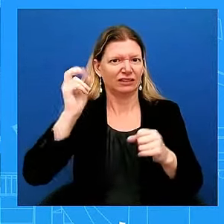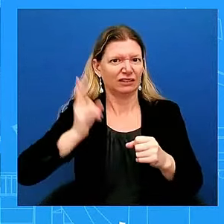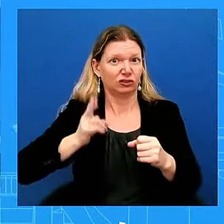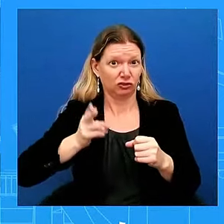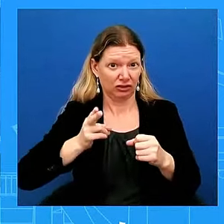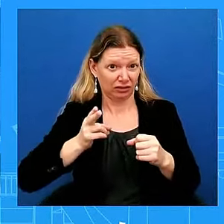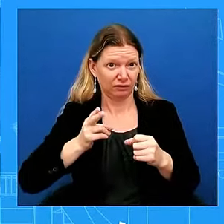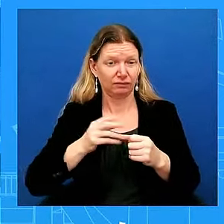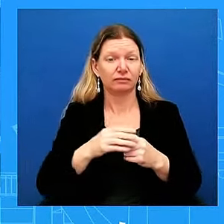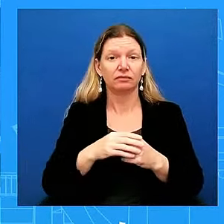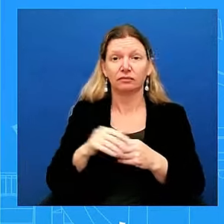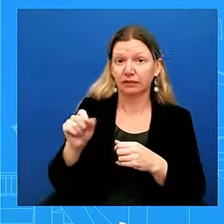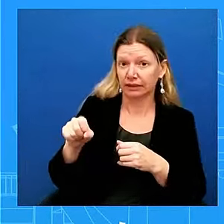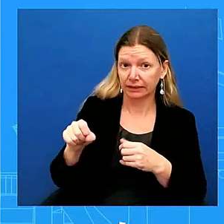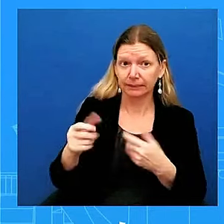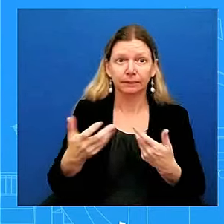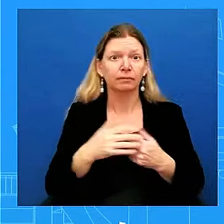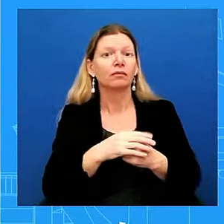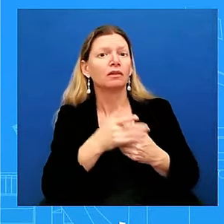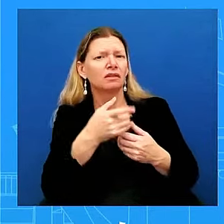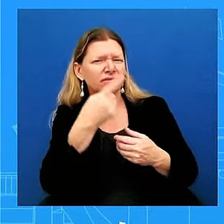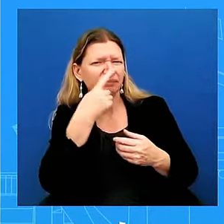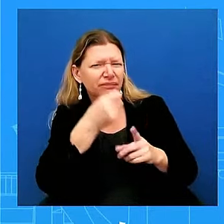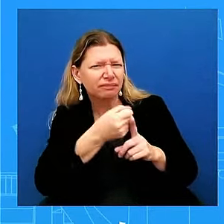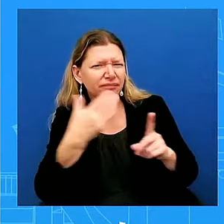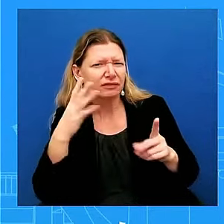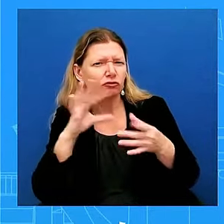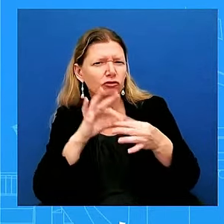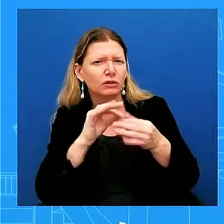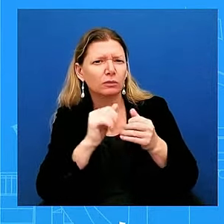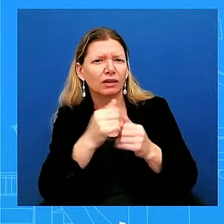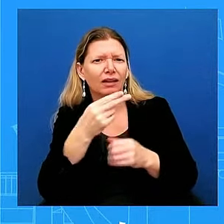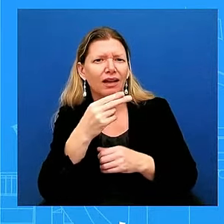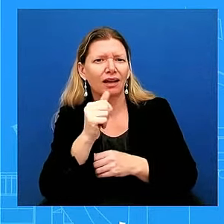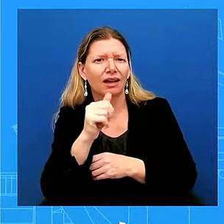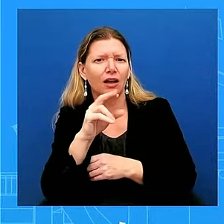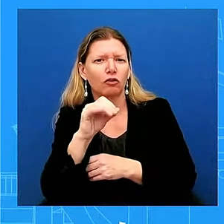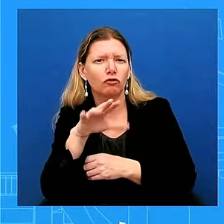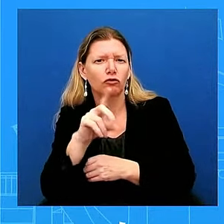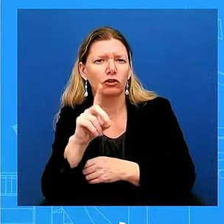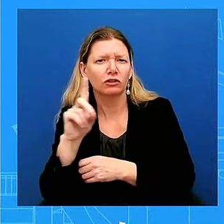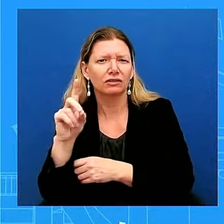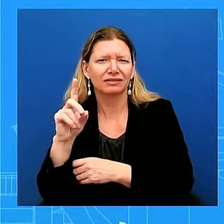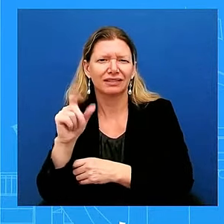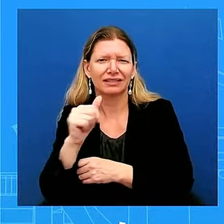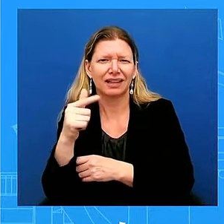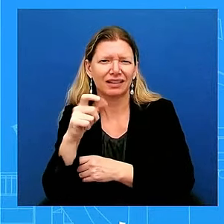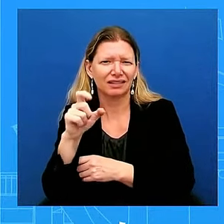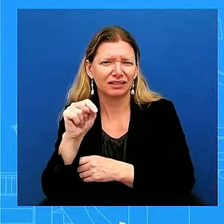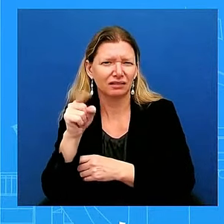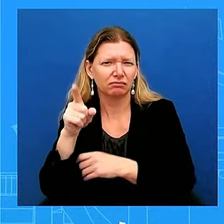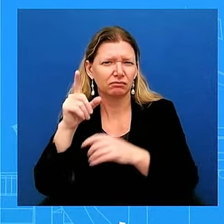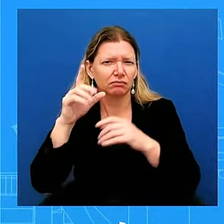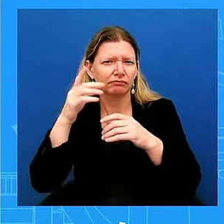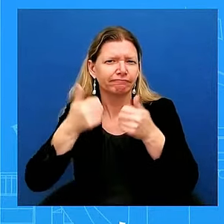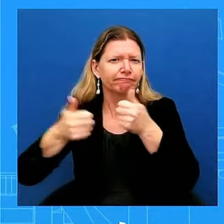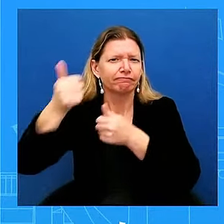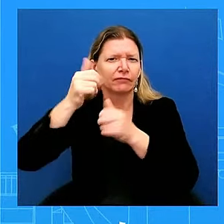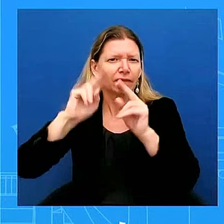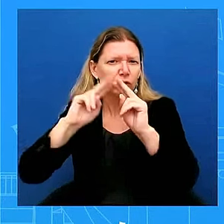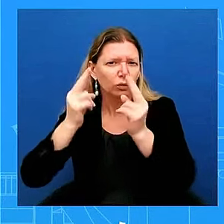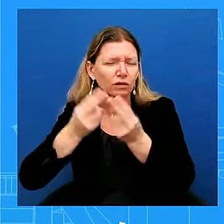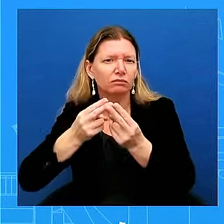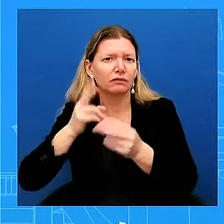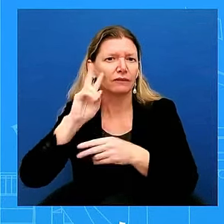relationship with him? MS. So, I don't have anything to read out on their relationship or private conversations. What I can say is you have